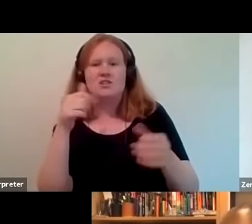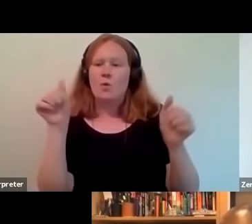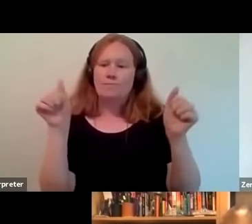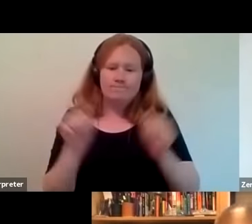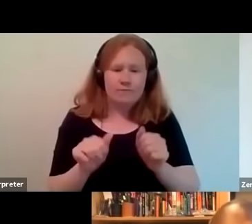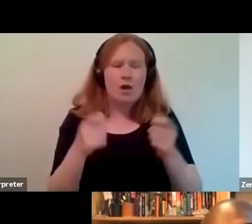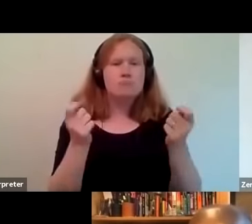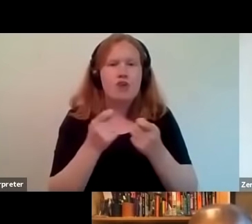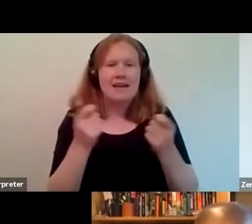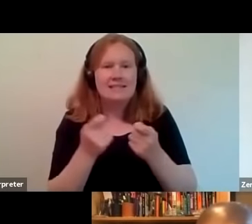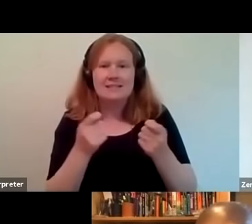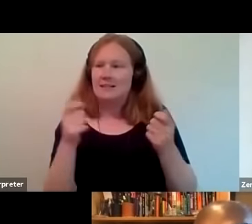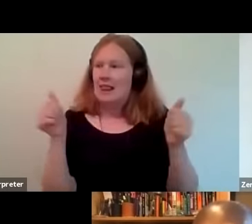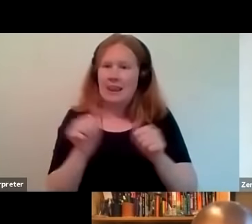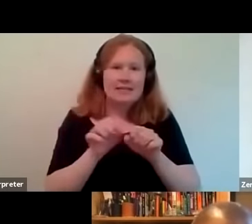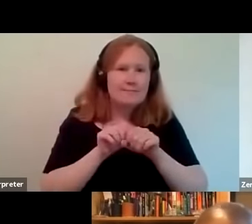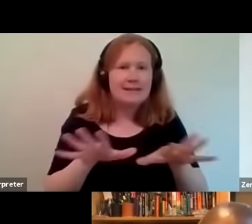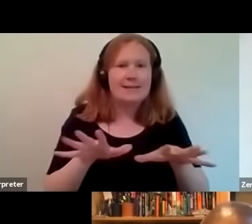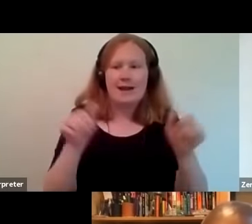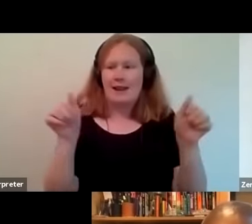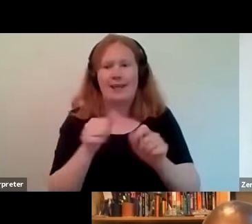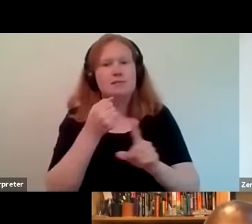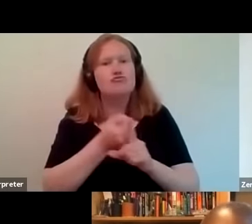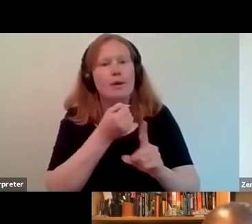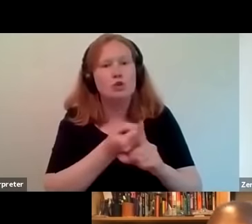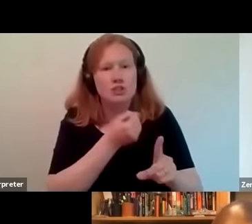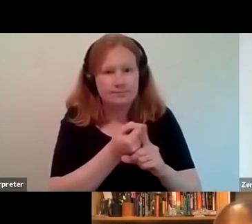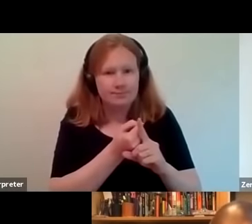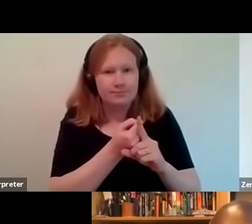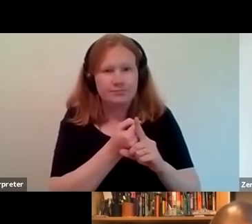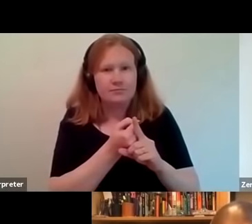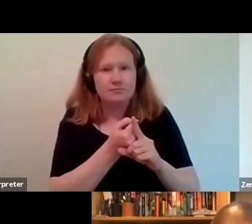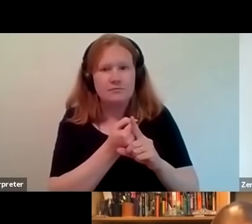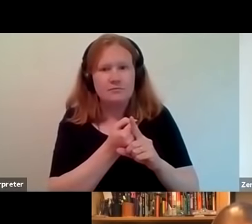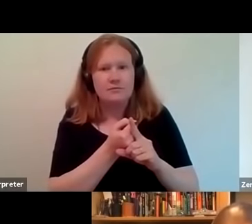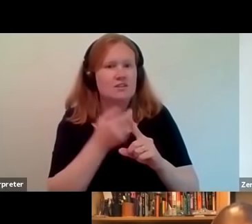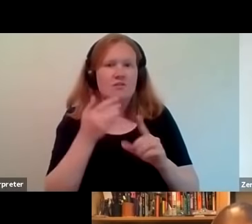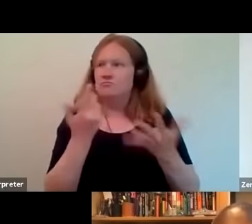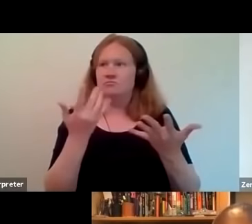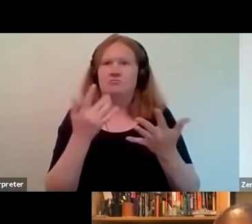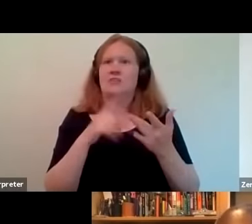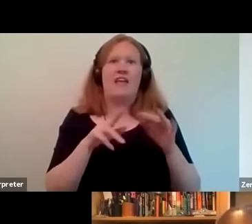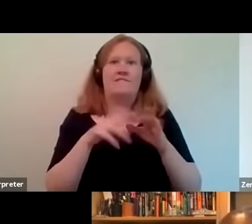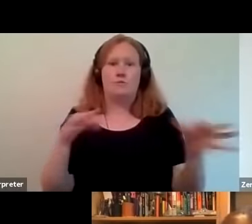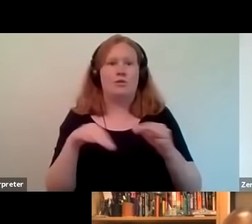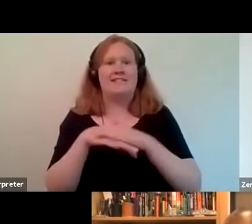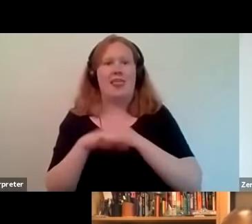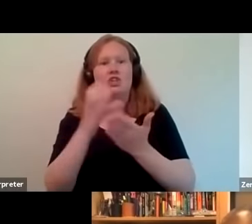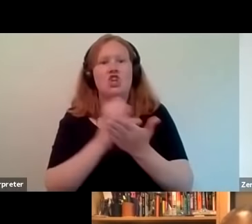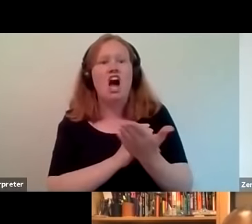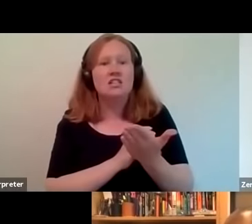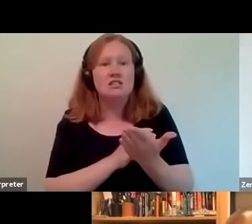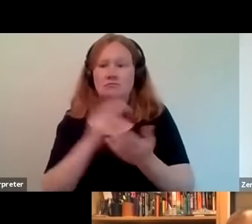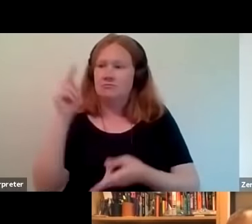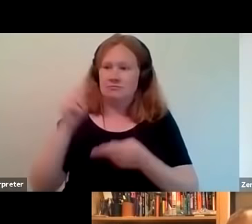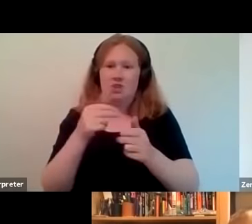less coverage coverage you get less promotion even in when you're in the charts um there is less support